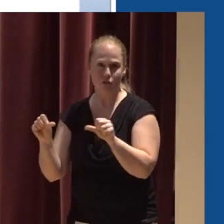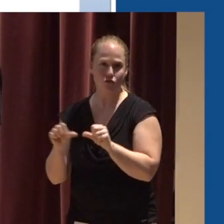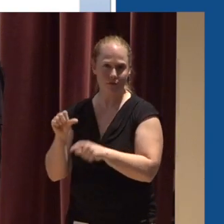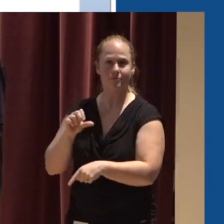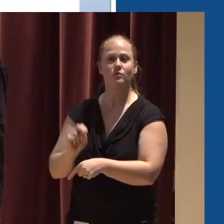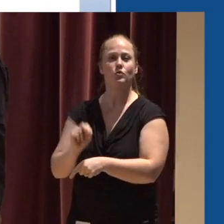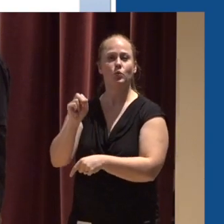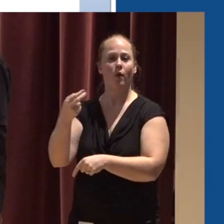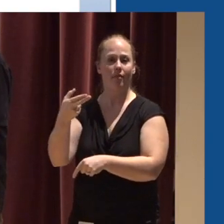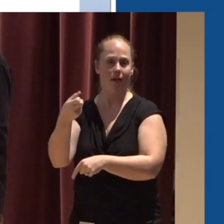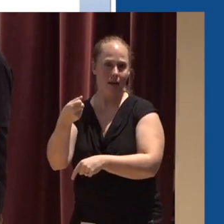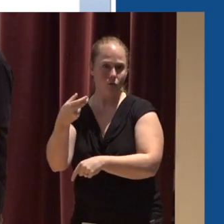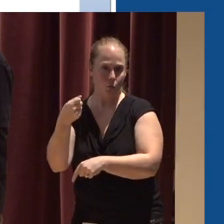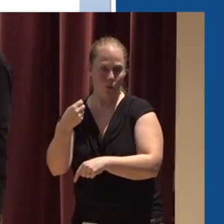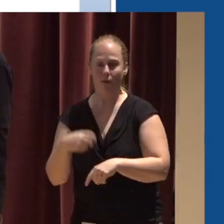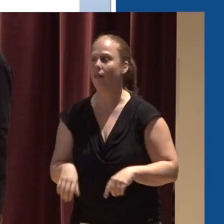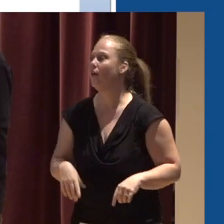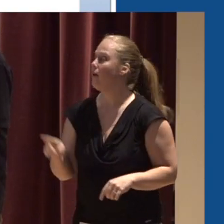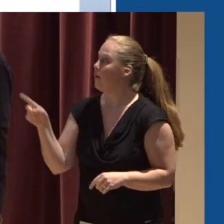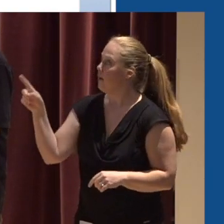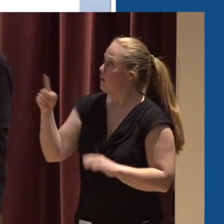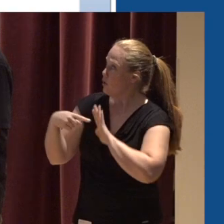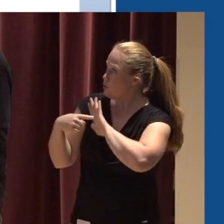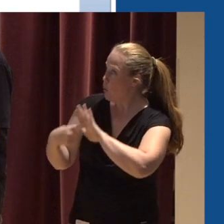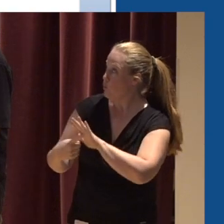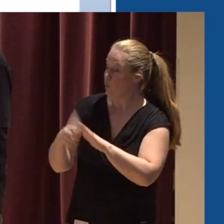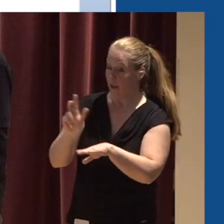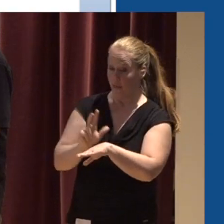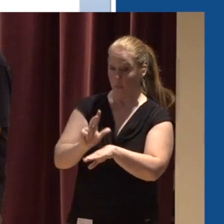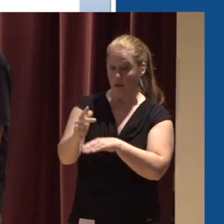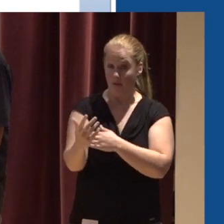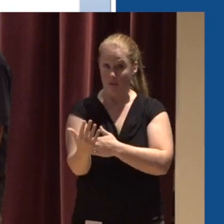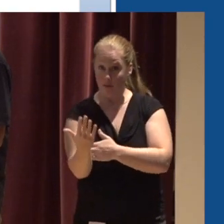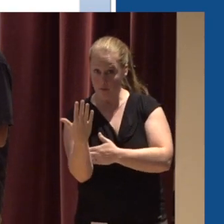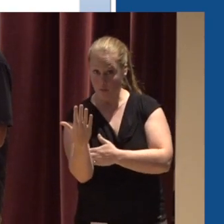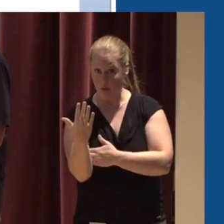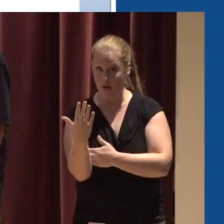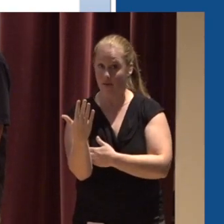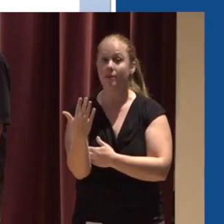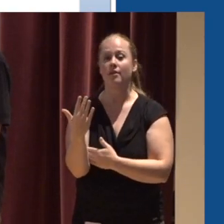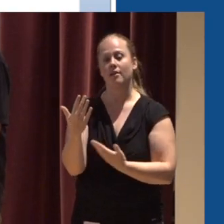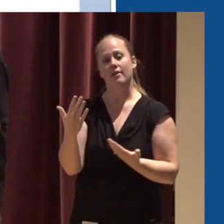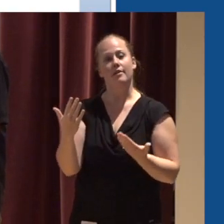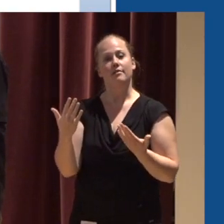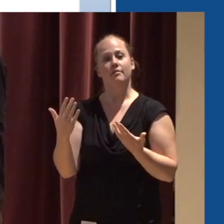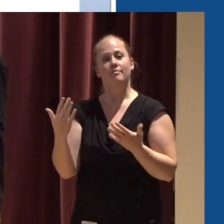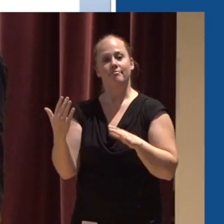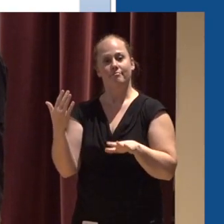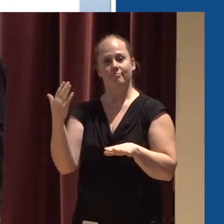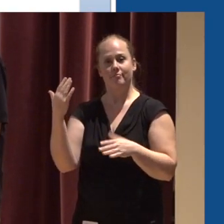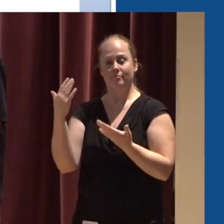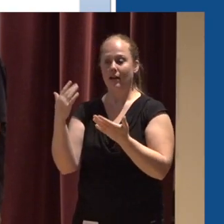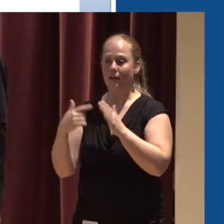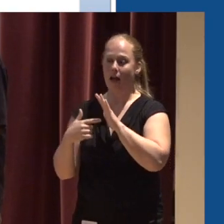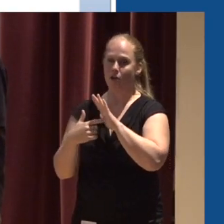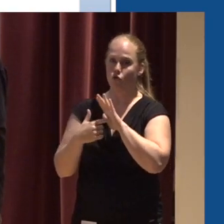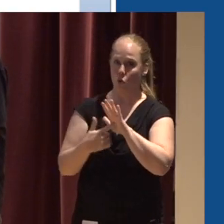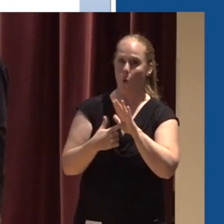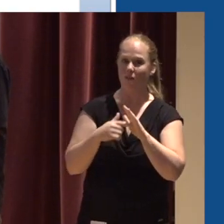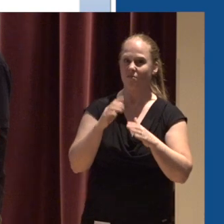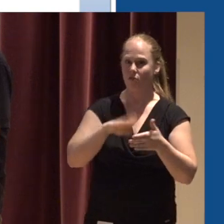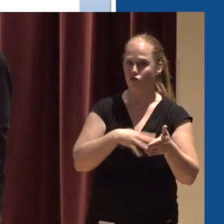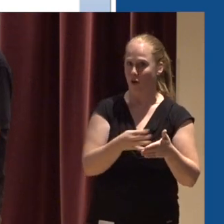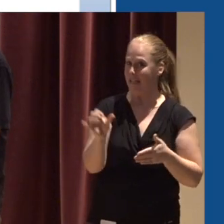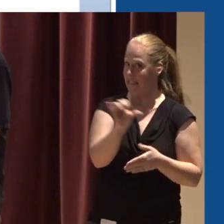And what this is showing is that basically at 3am It just so happened to correspond I know with the time I showed on the chart